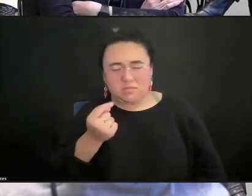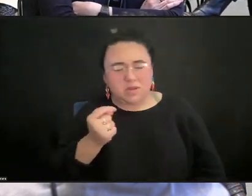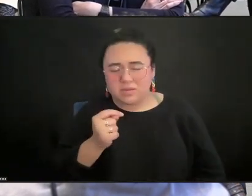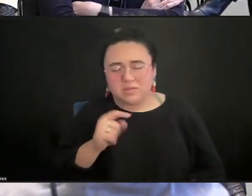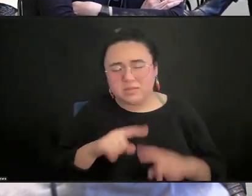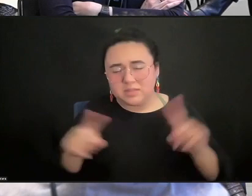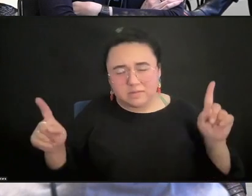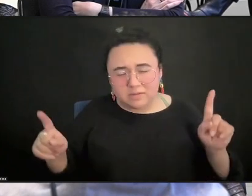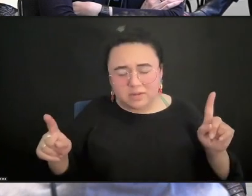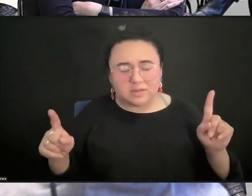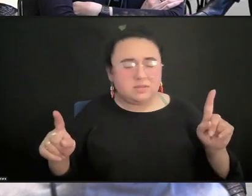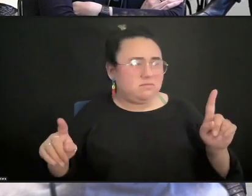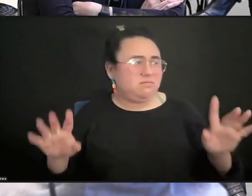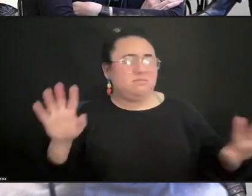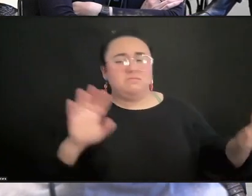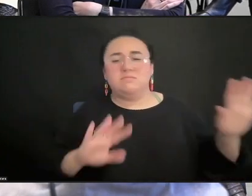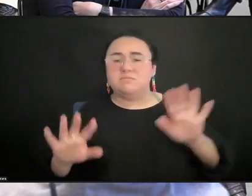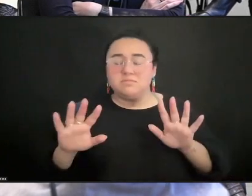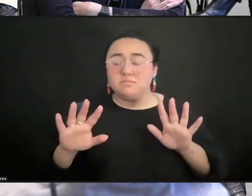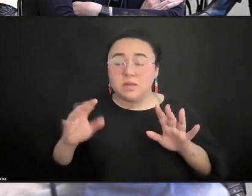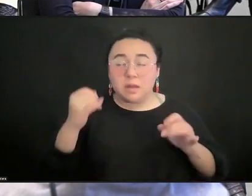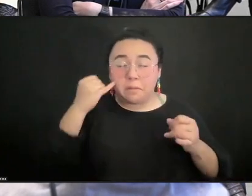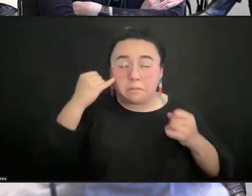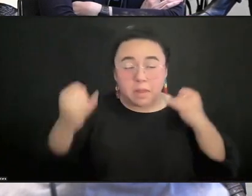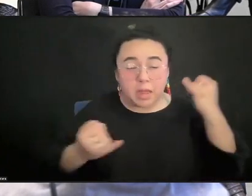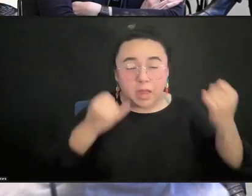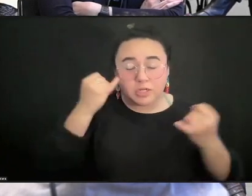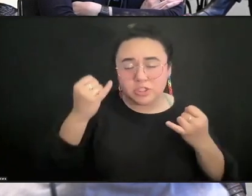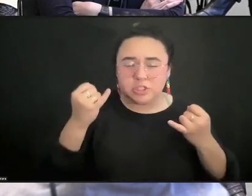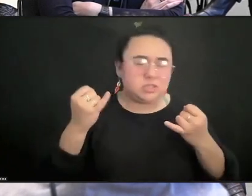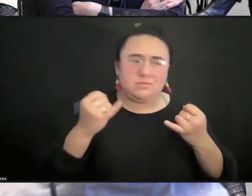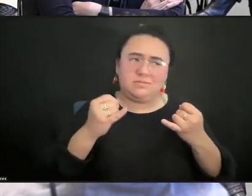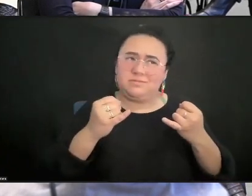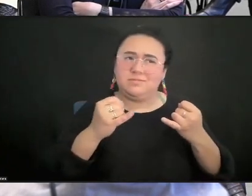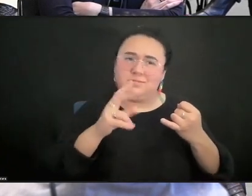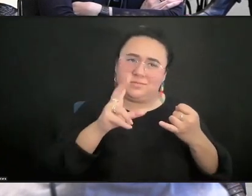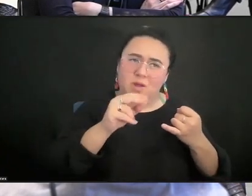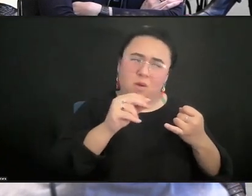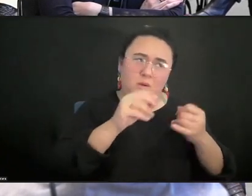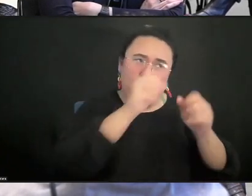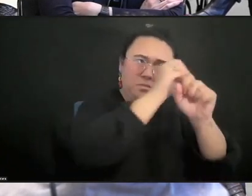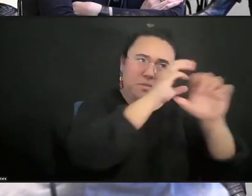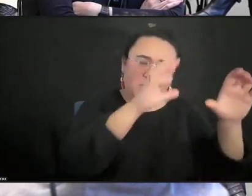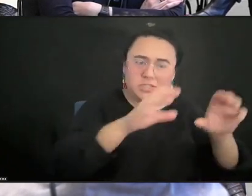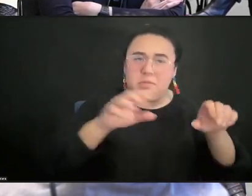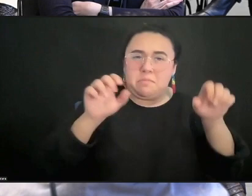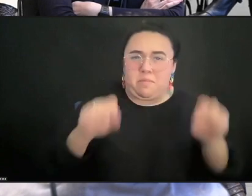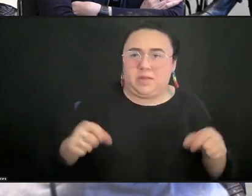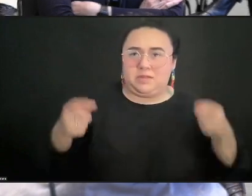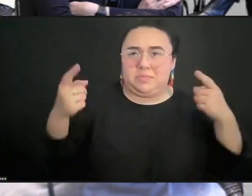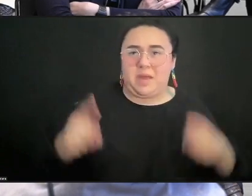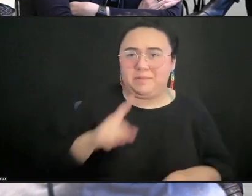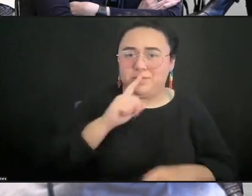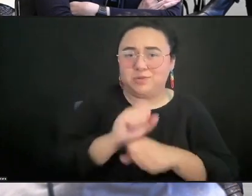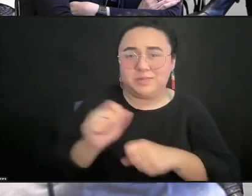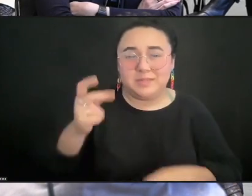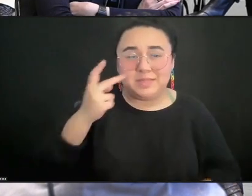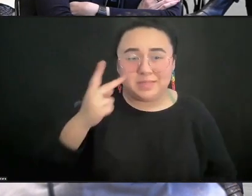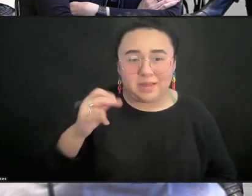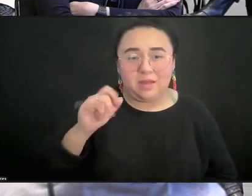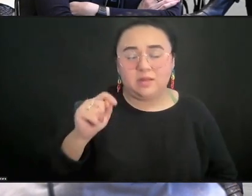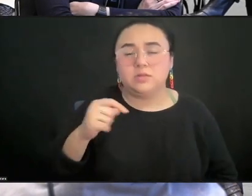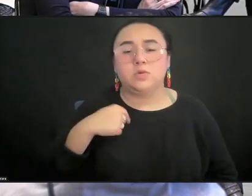So talk about imagination. It is possible. What did we learn? What have we learned over the last two years is that anything is